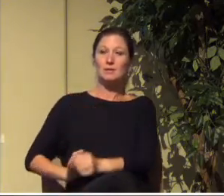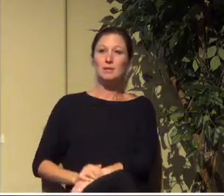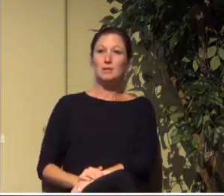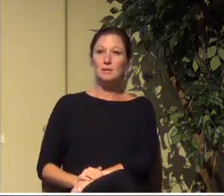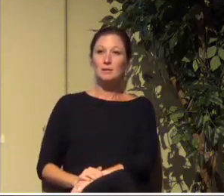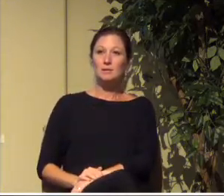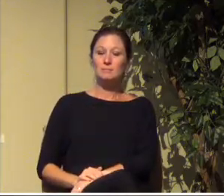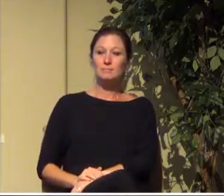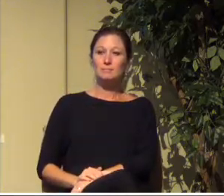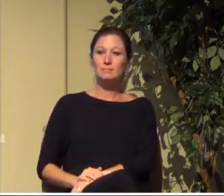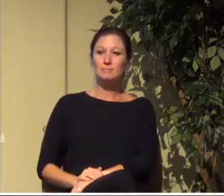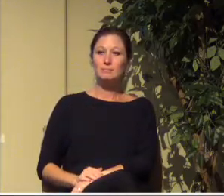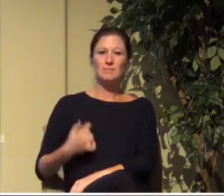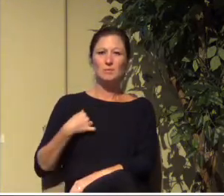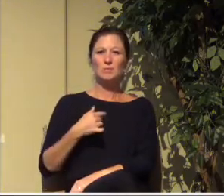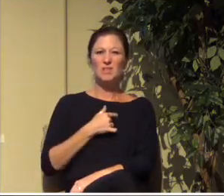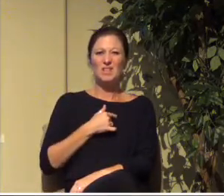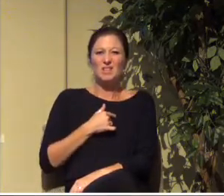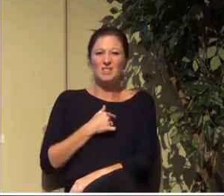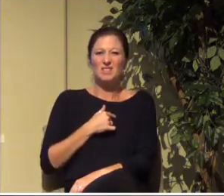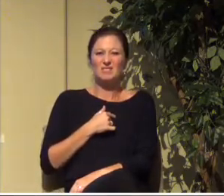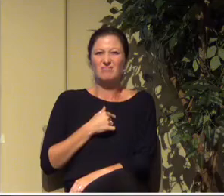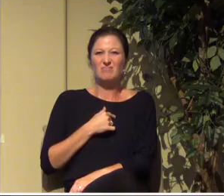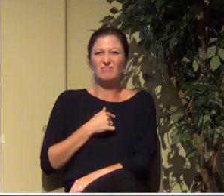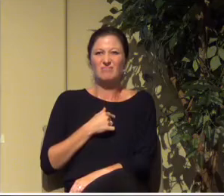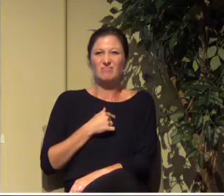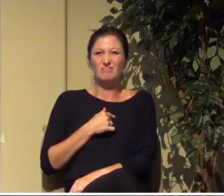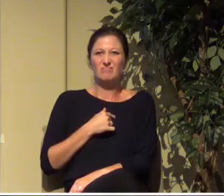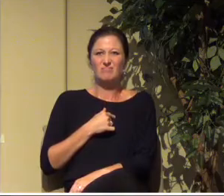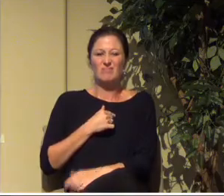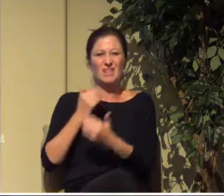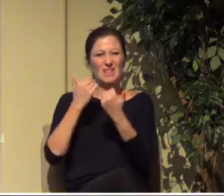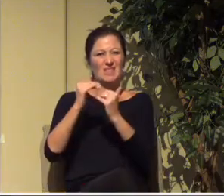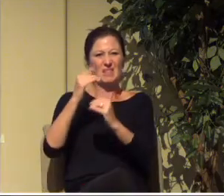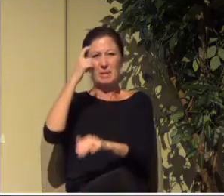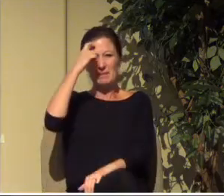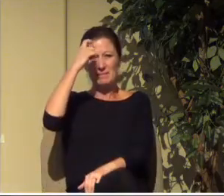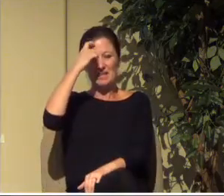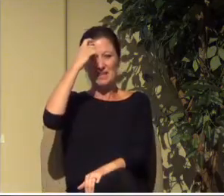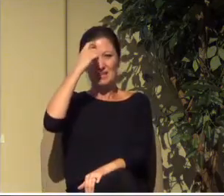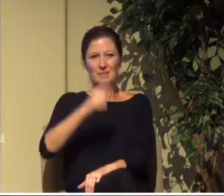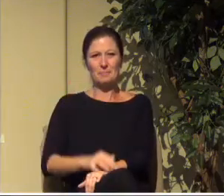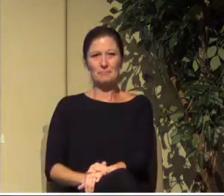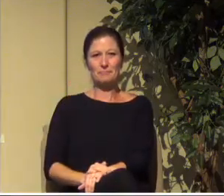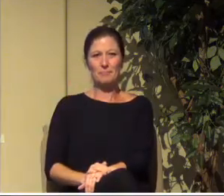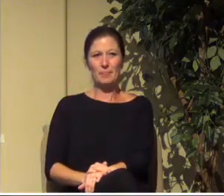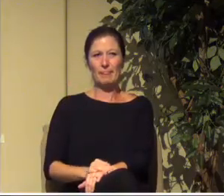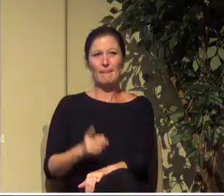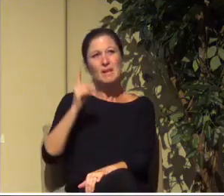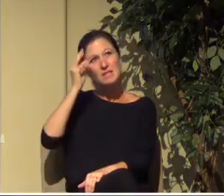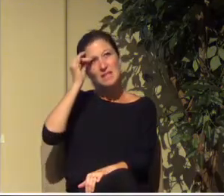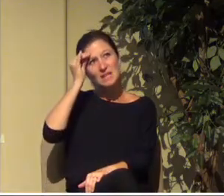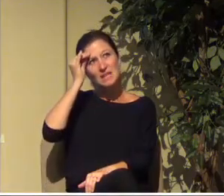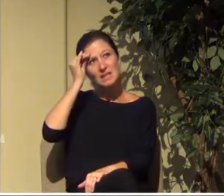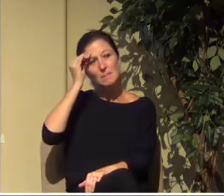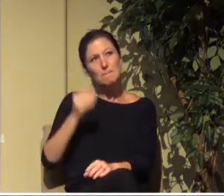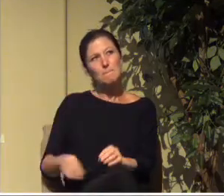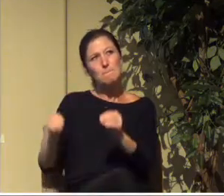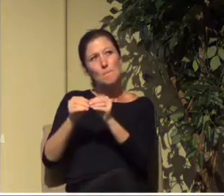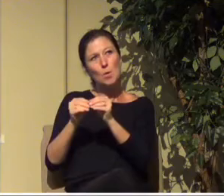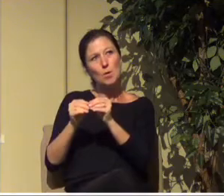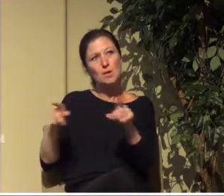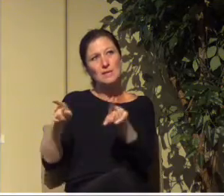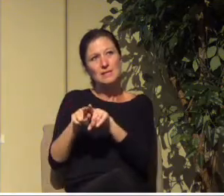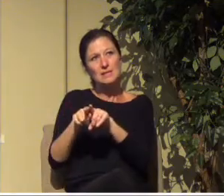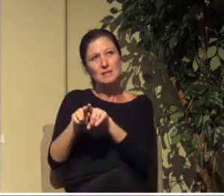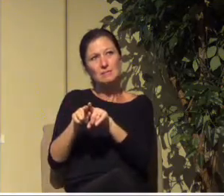We are far too easily pleased says C.S. Lewis We think that just more of the same but a little bit better is what God offers us in the